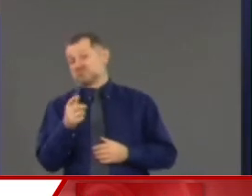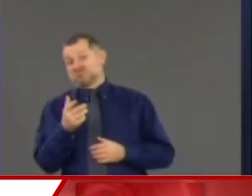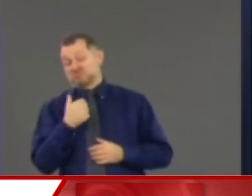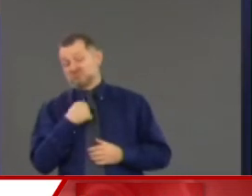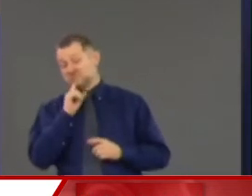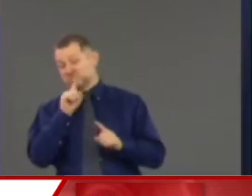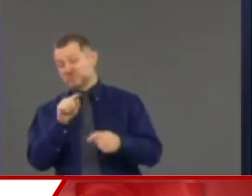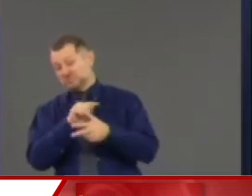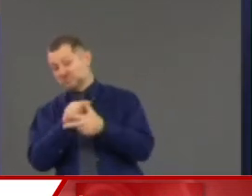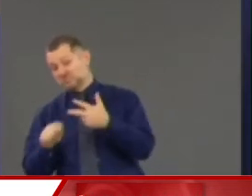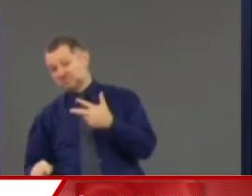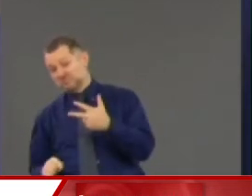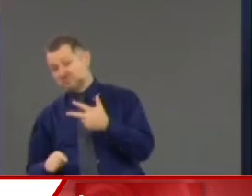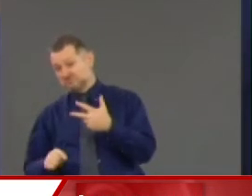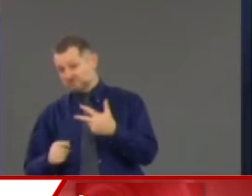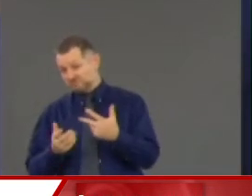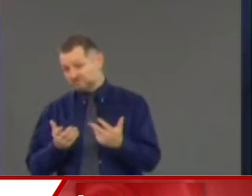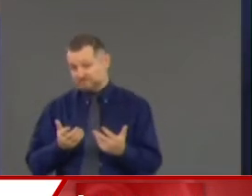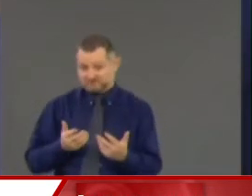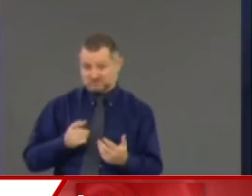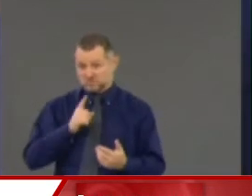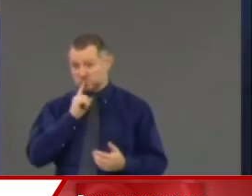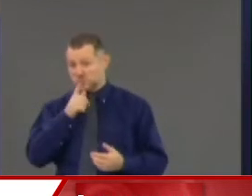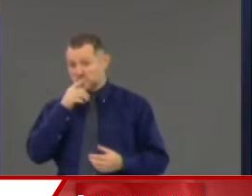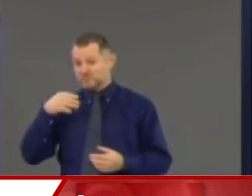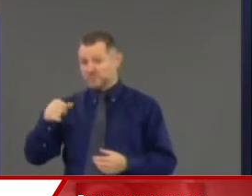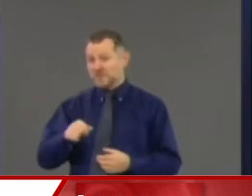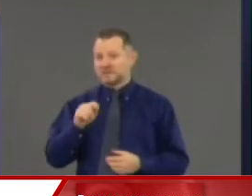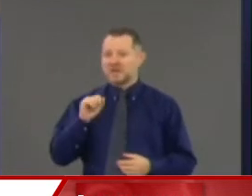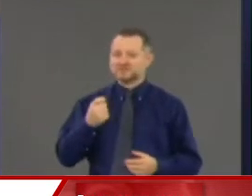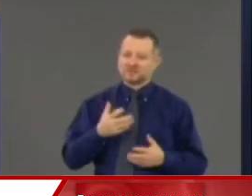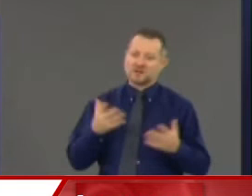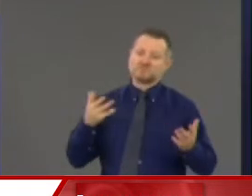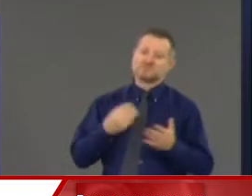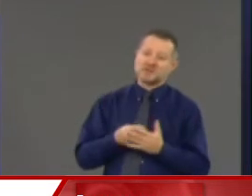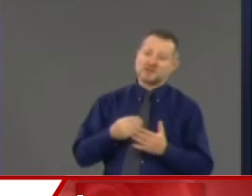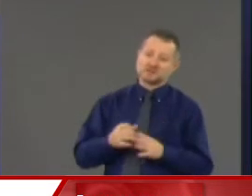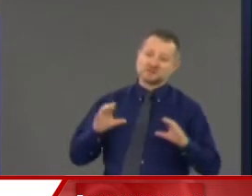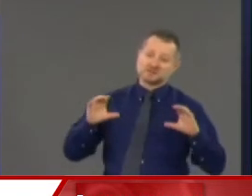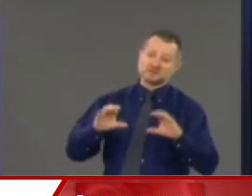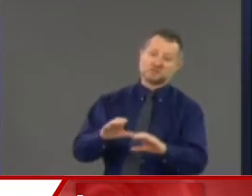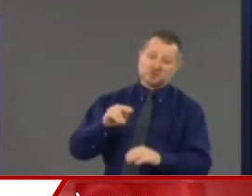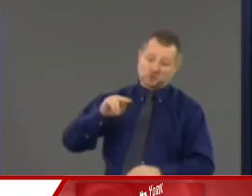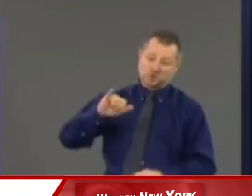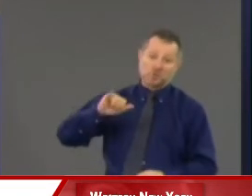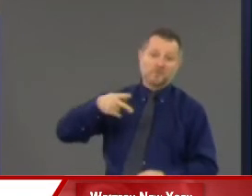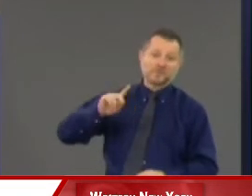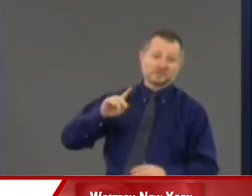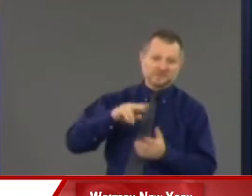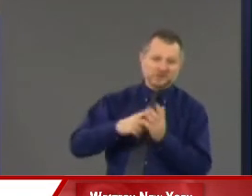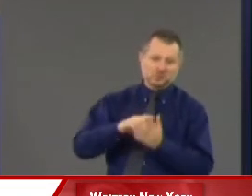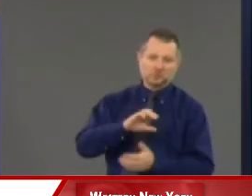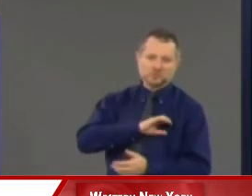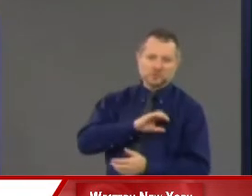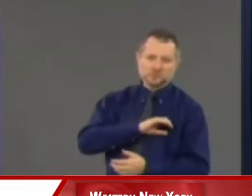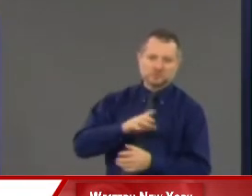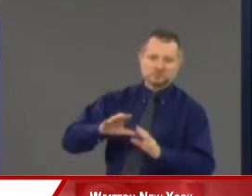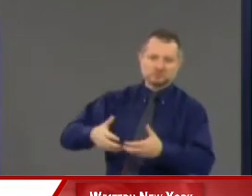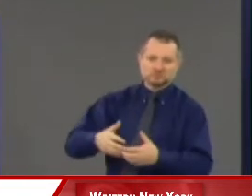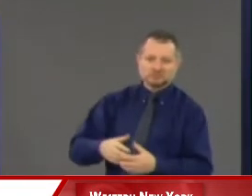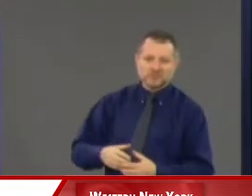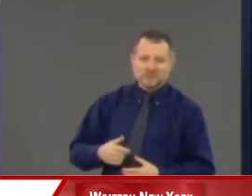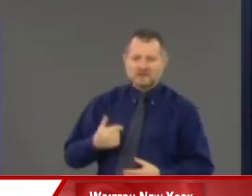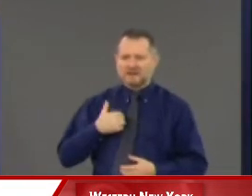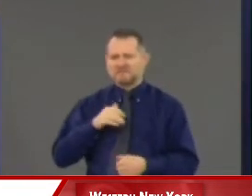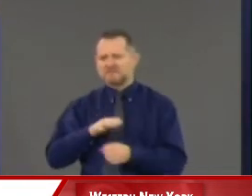And taxpayers pay a lot of money for the NYPD. I don't know that it's a manpower, person power